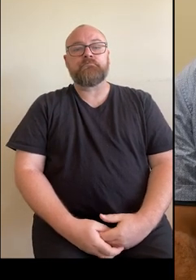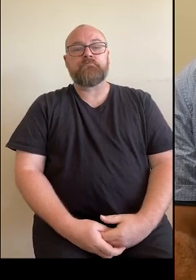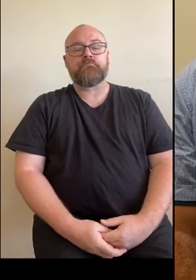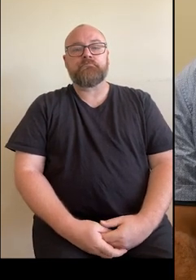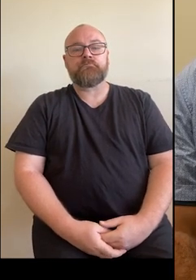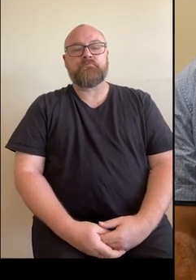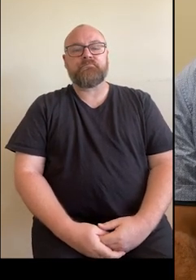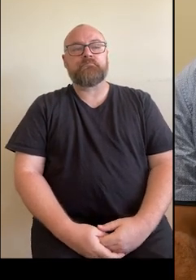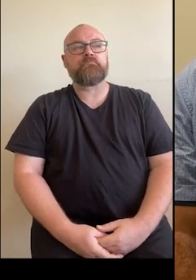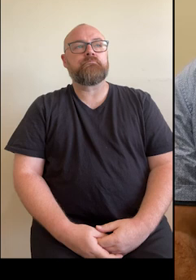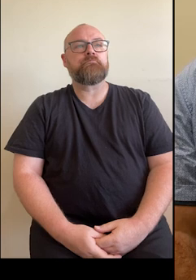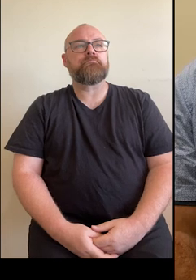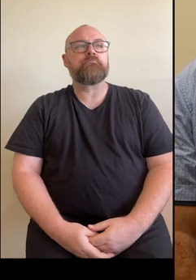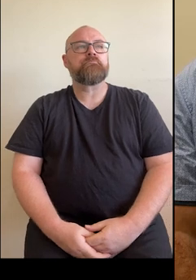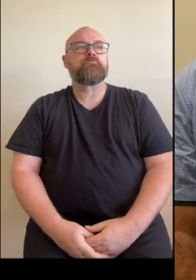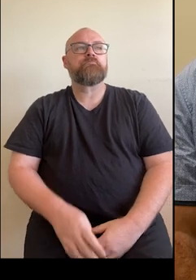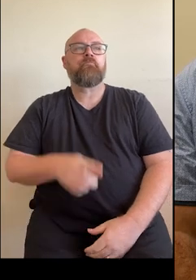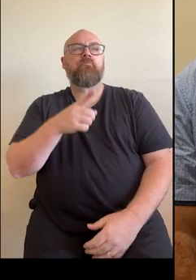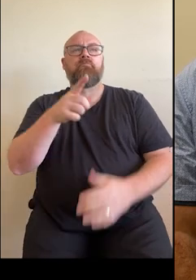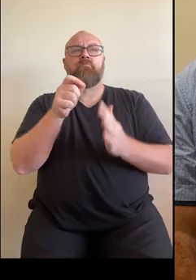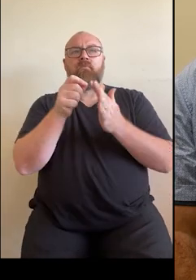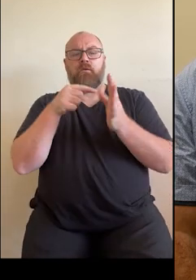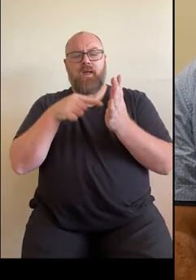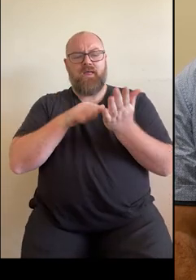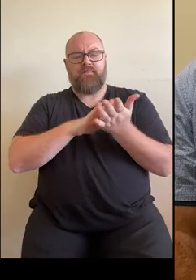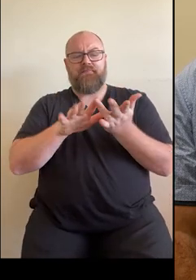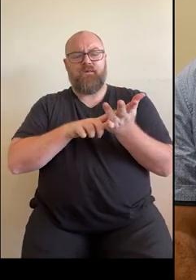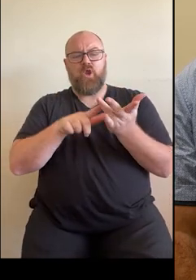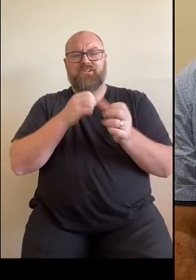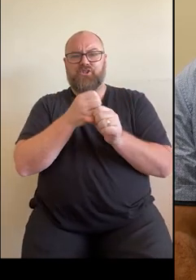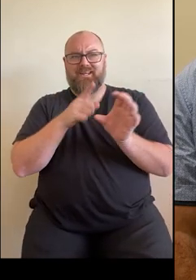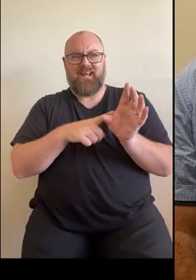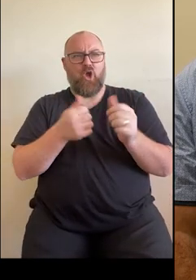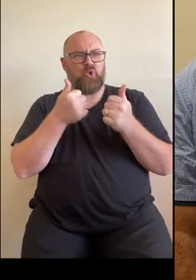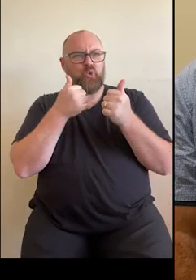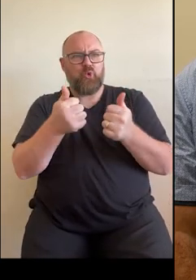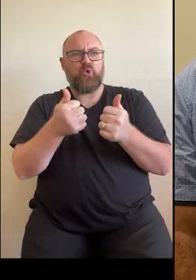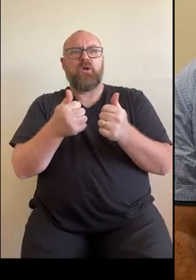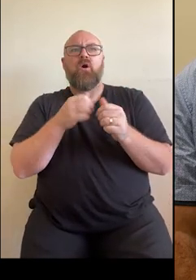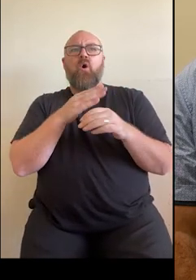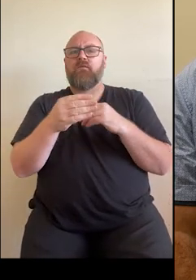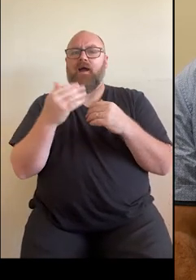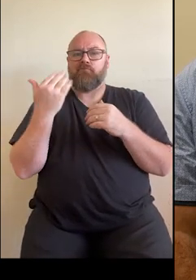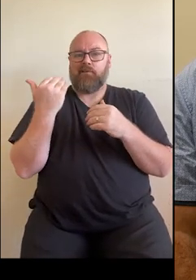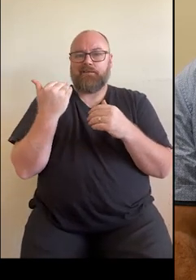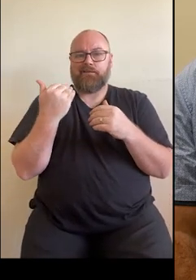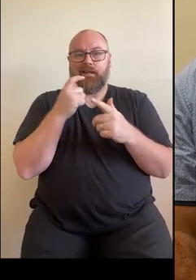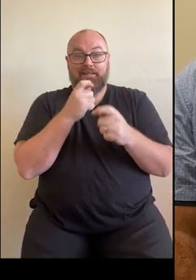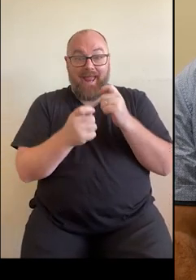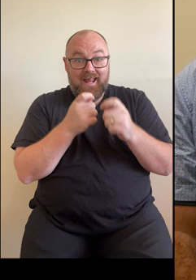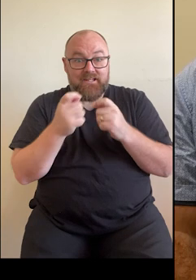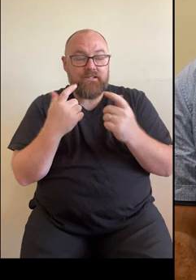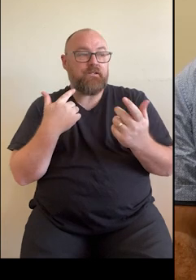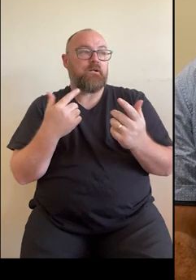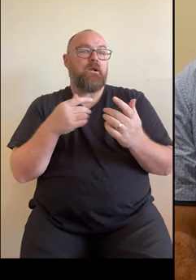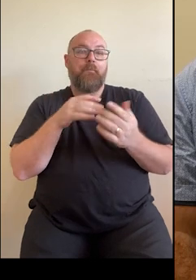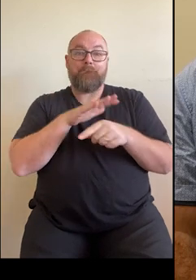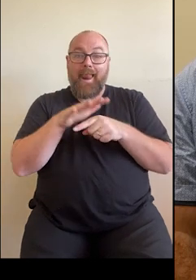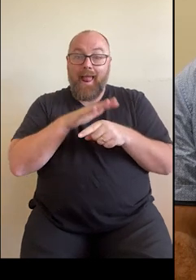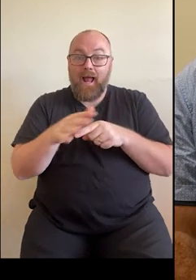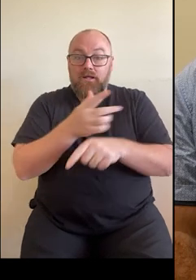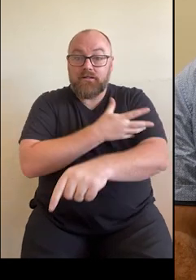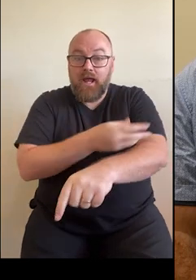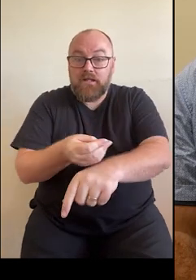So your pathology reports show important information about recent pathology tests such as your blood tests,